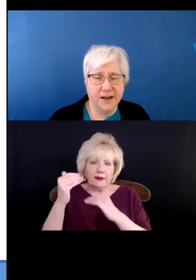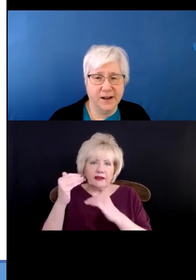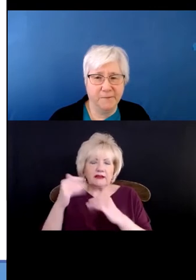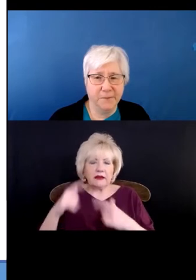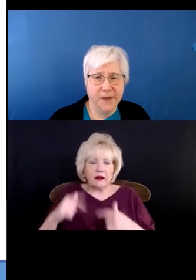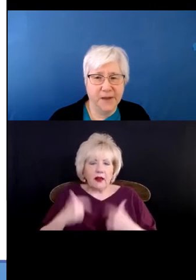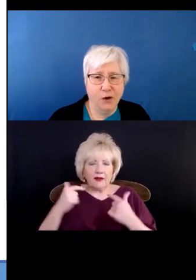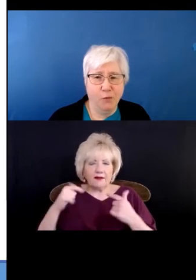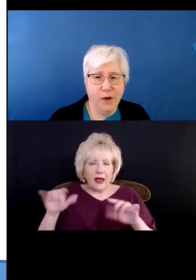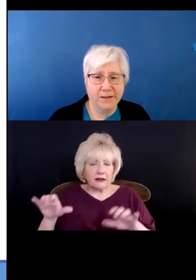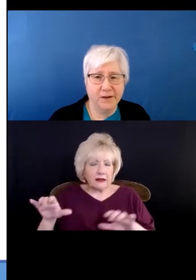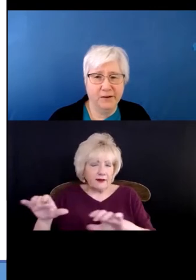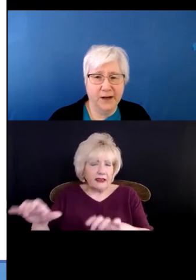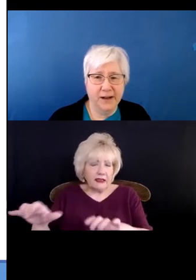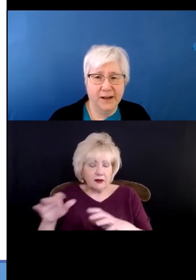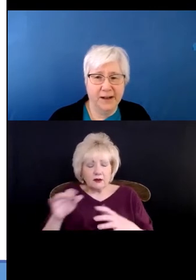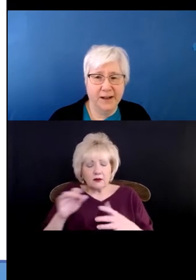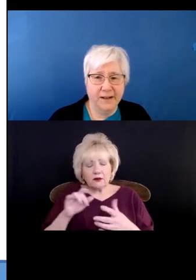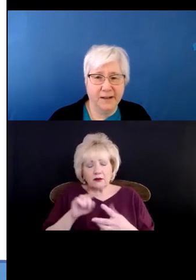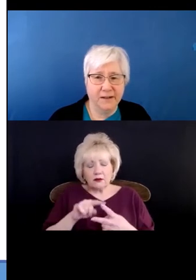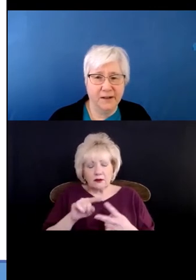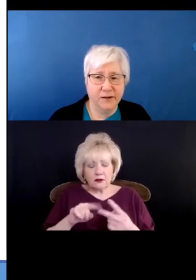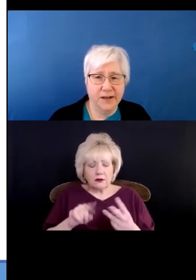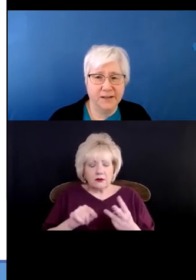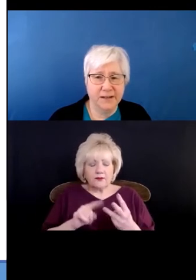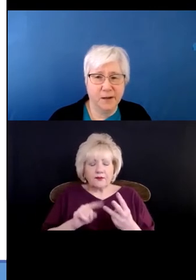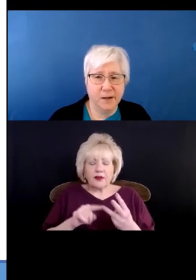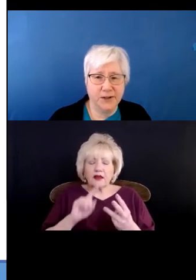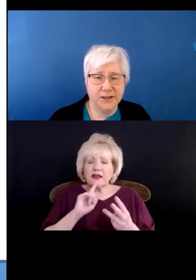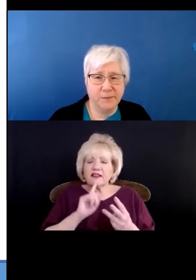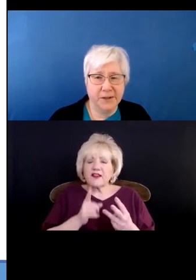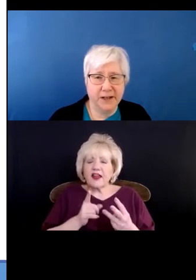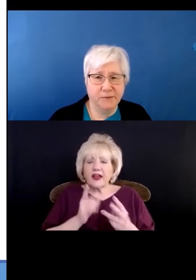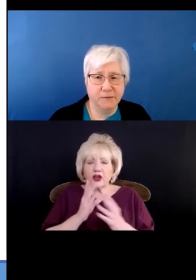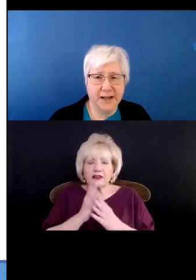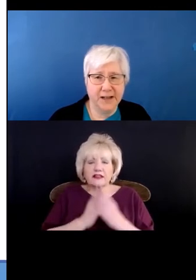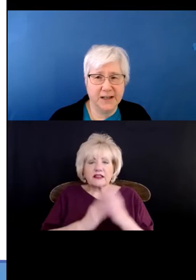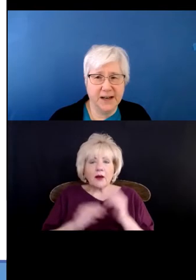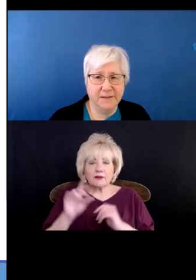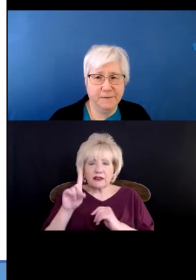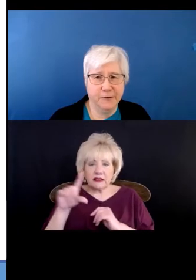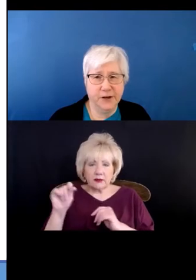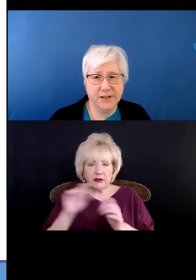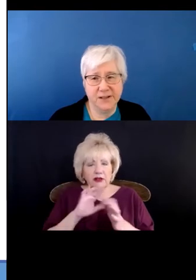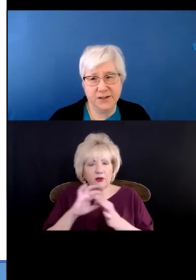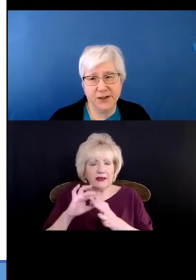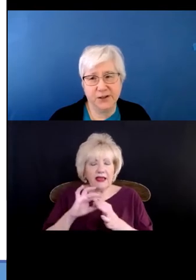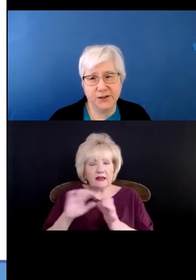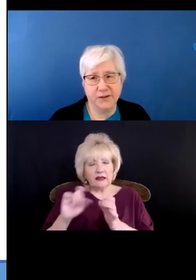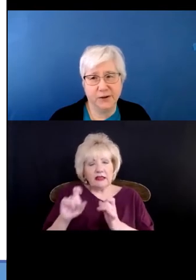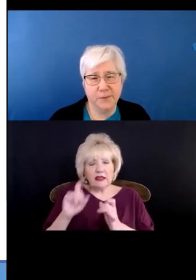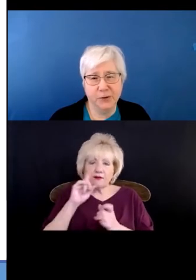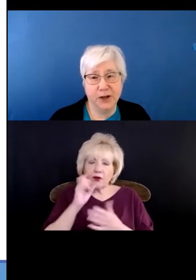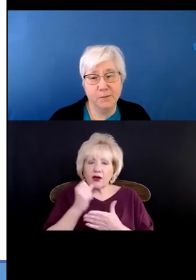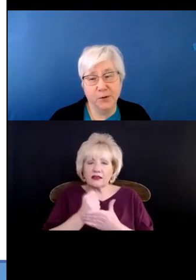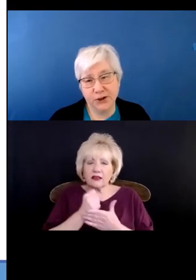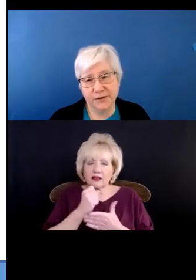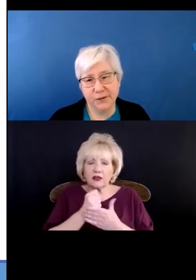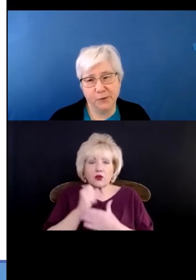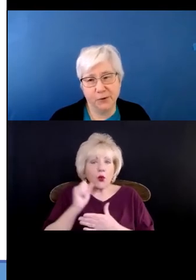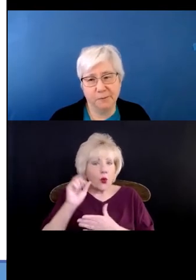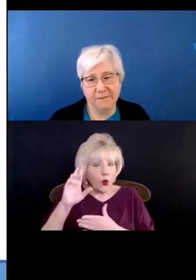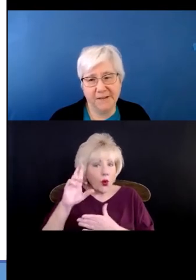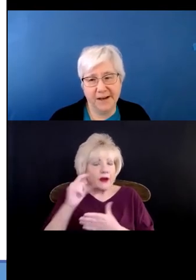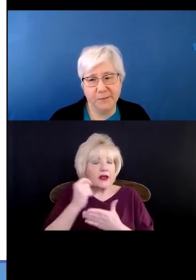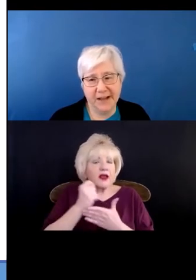whether there is some disability related need for assistance or therapeutic emotional